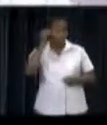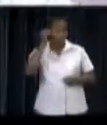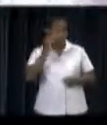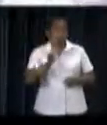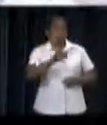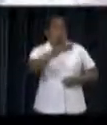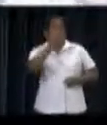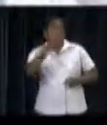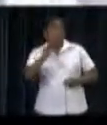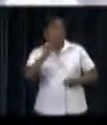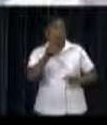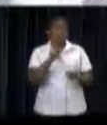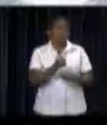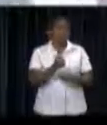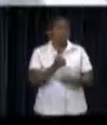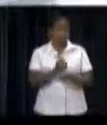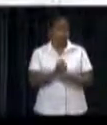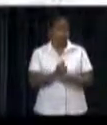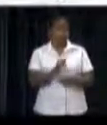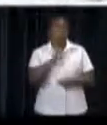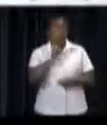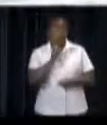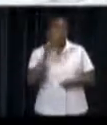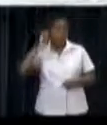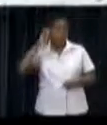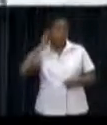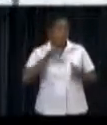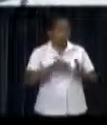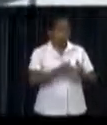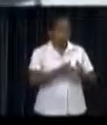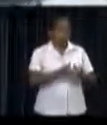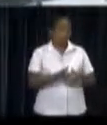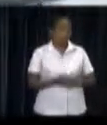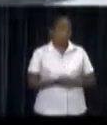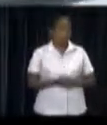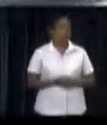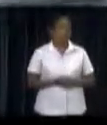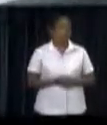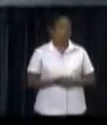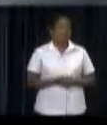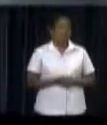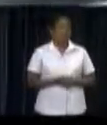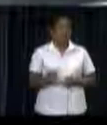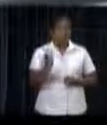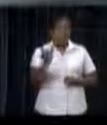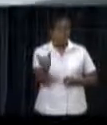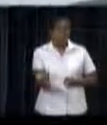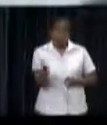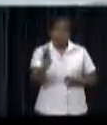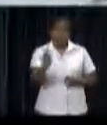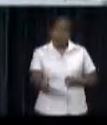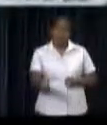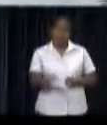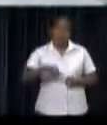this in order to be able to give good interpretation to the role of the Coast Guard. The fishermen and